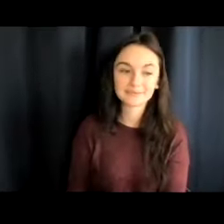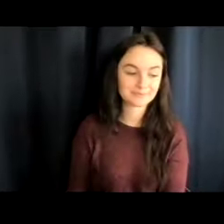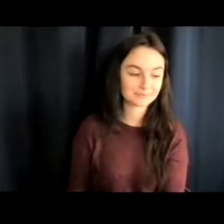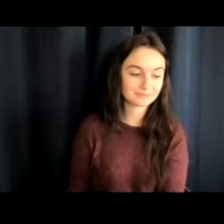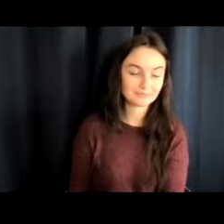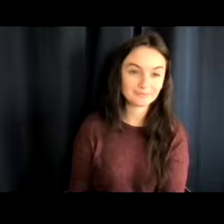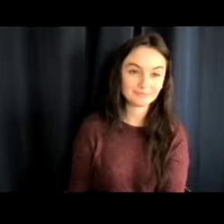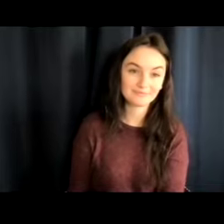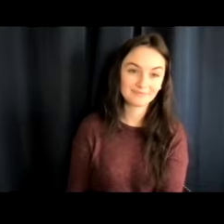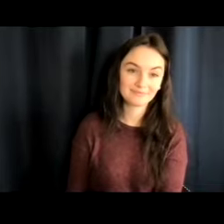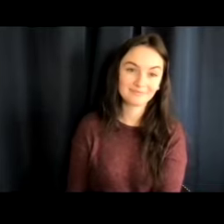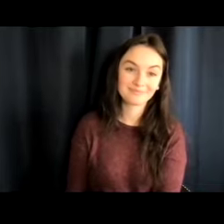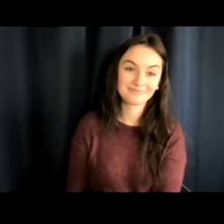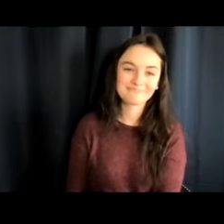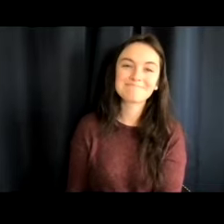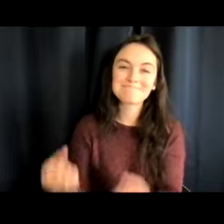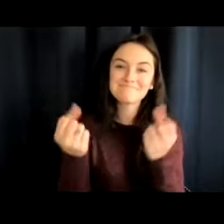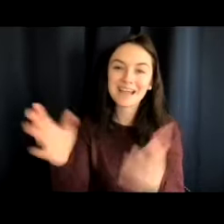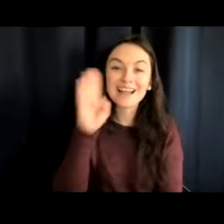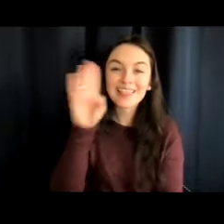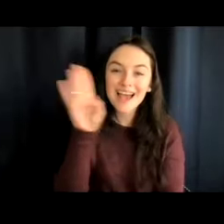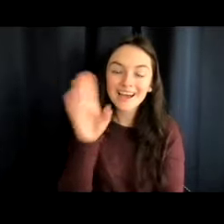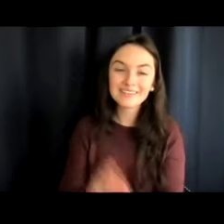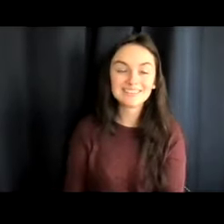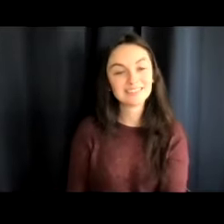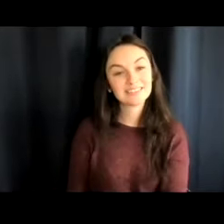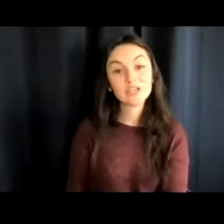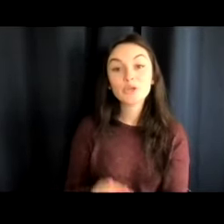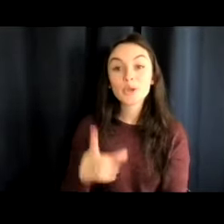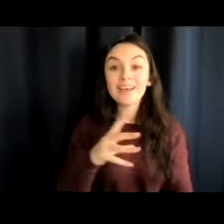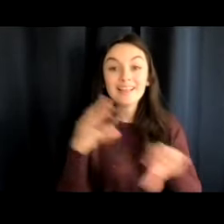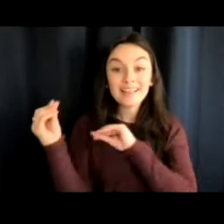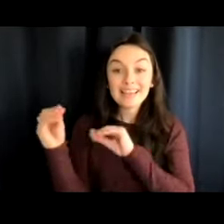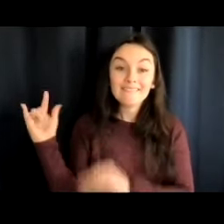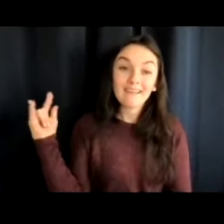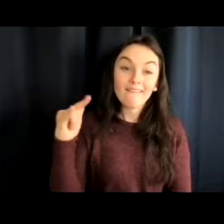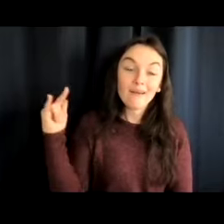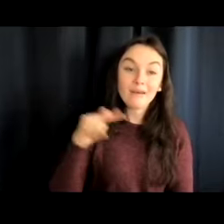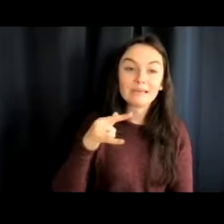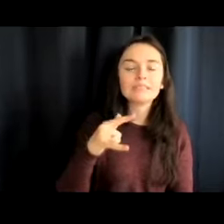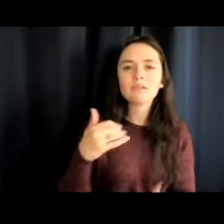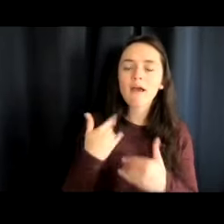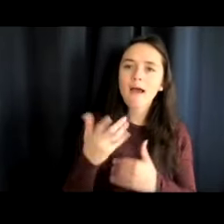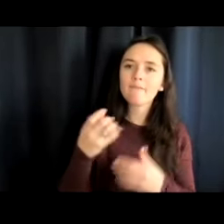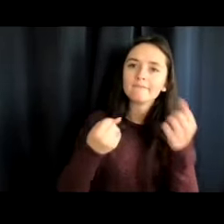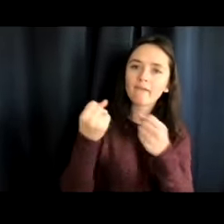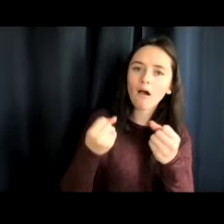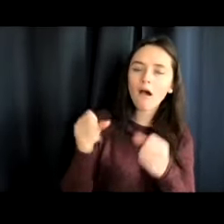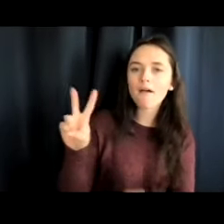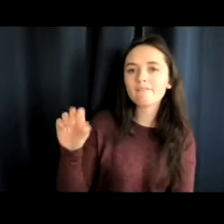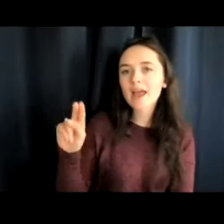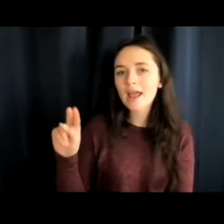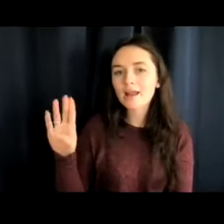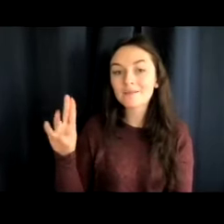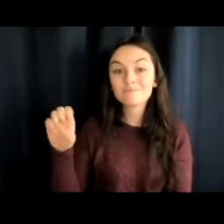Lots of hellos! When you leave the airport, you take a car, a van, a bus, or even a train. We're taking